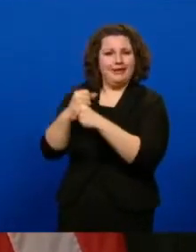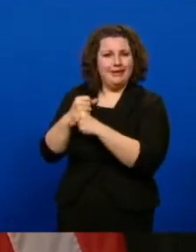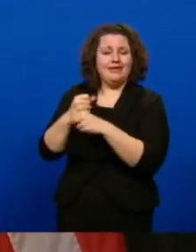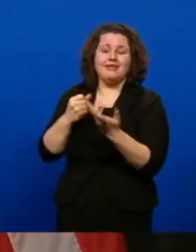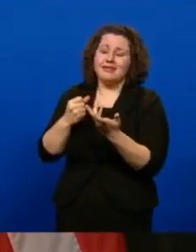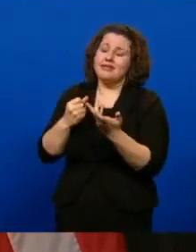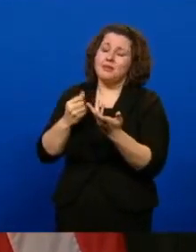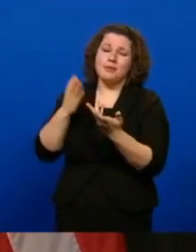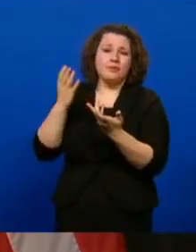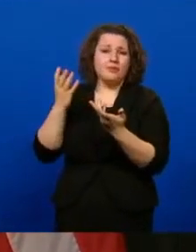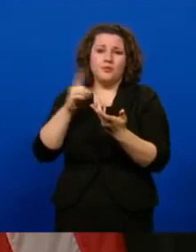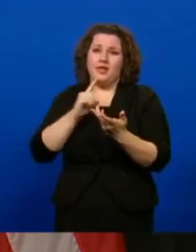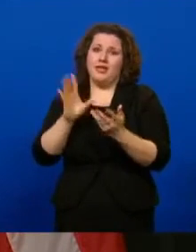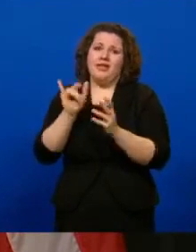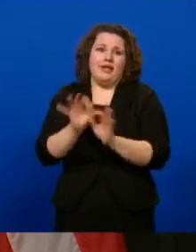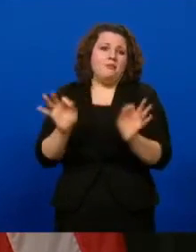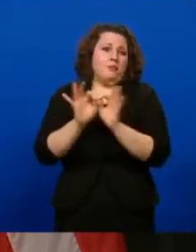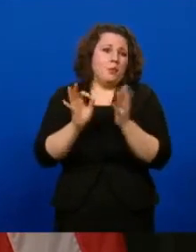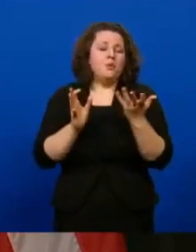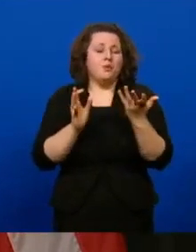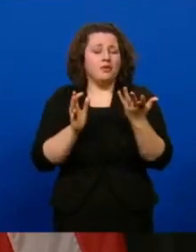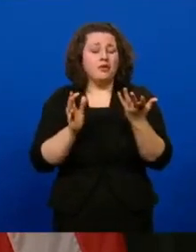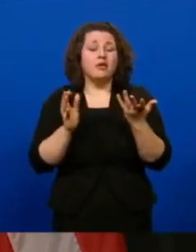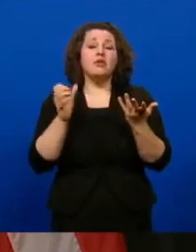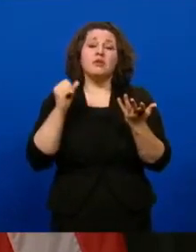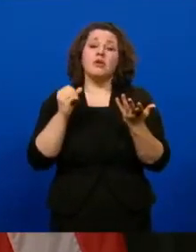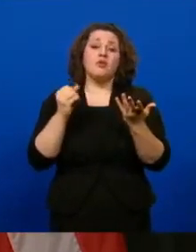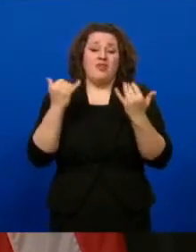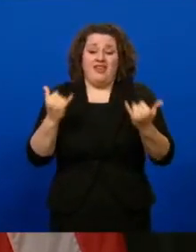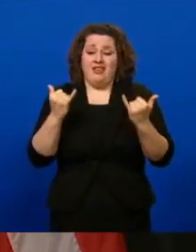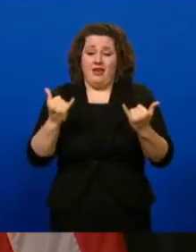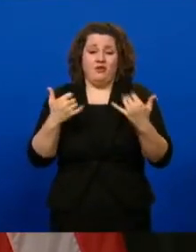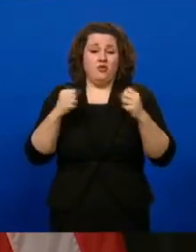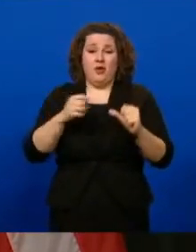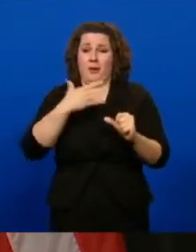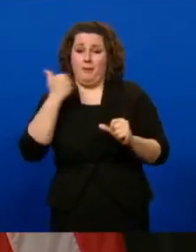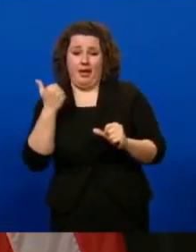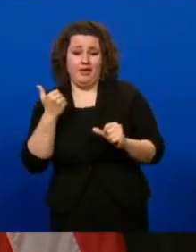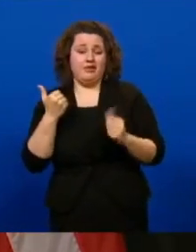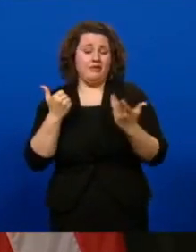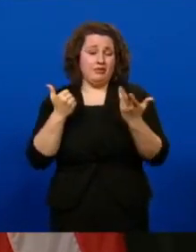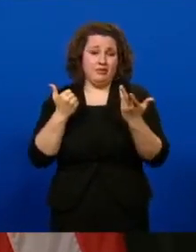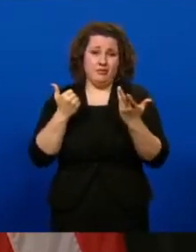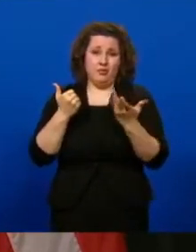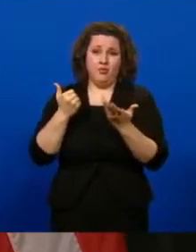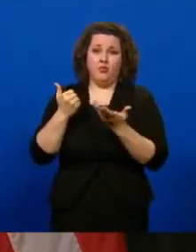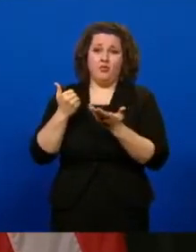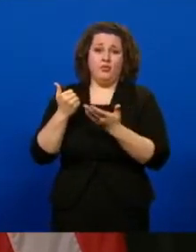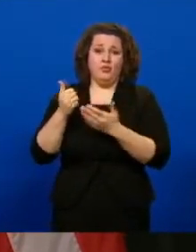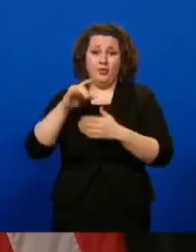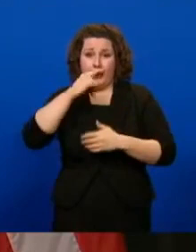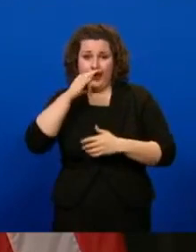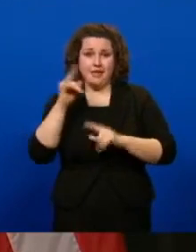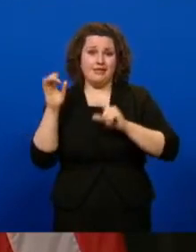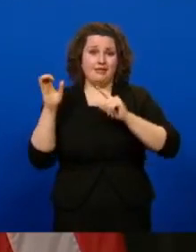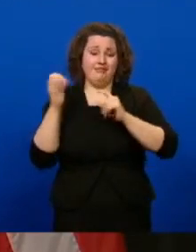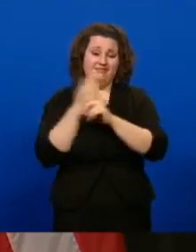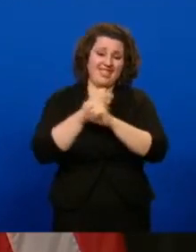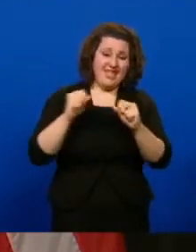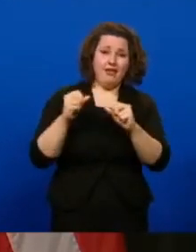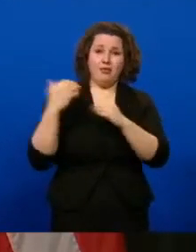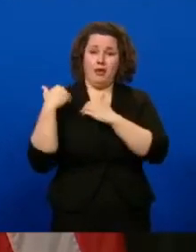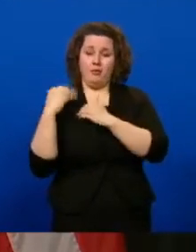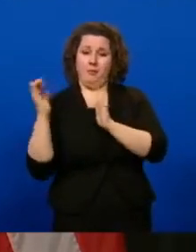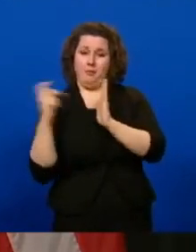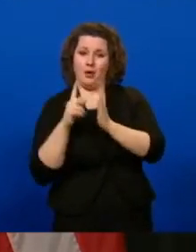as you can see, that's a priority. In the meantime, we just need to do everything we can to safely and responsibly get the kids back in the classroom. And I think that we